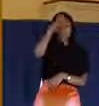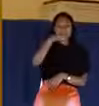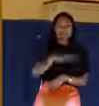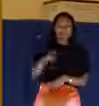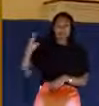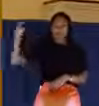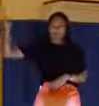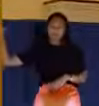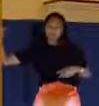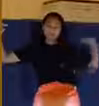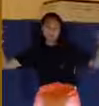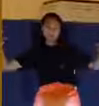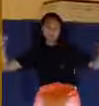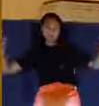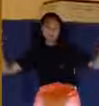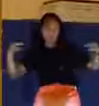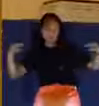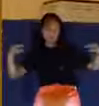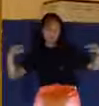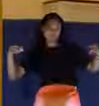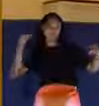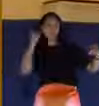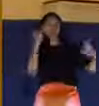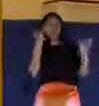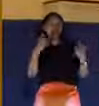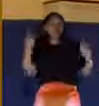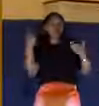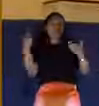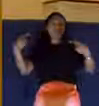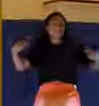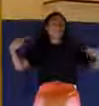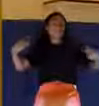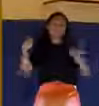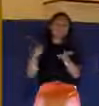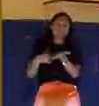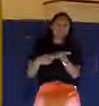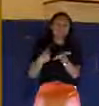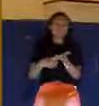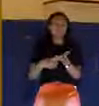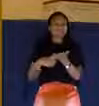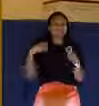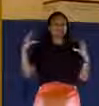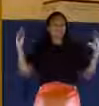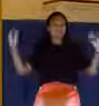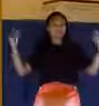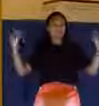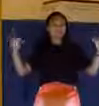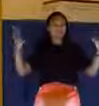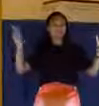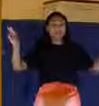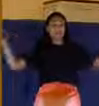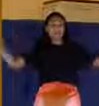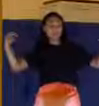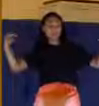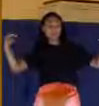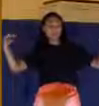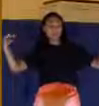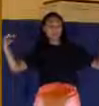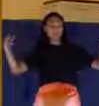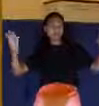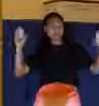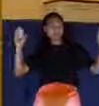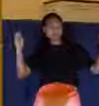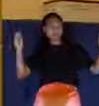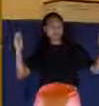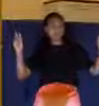And Mark's very clear that these men kind of railed on Jesus at one point. Look at verse 32. Let